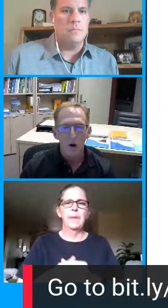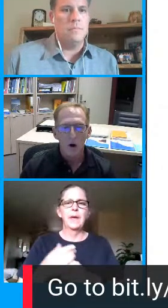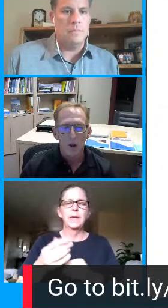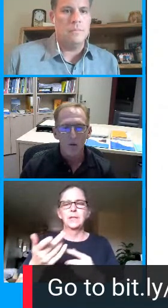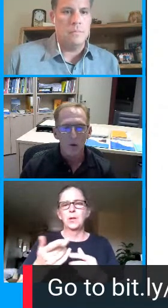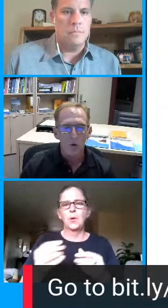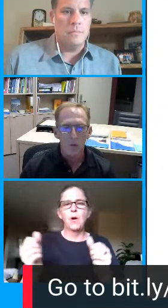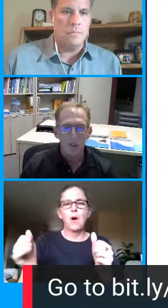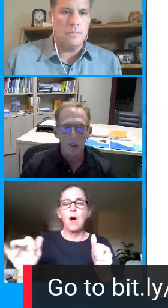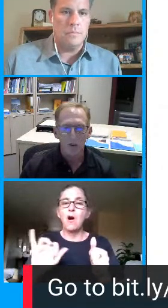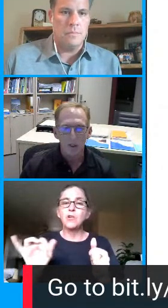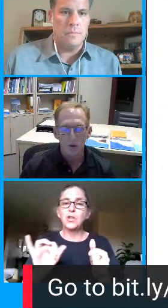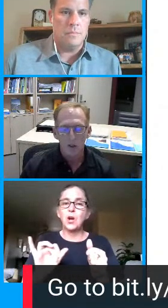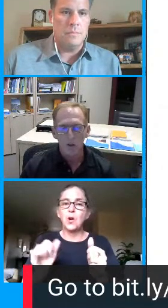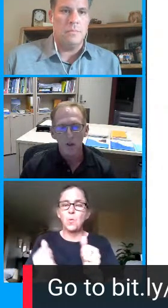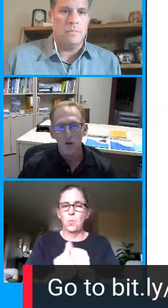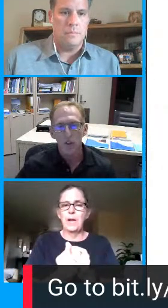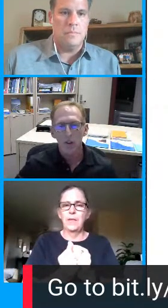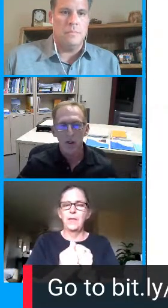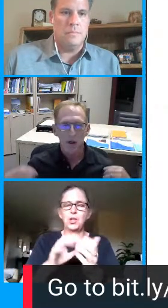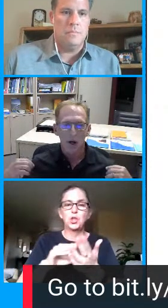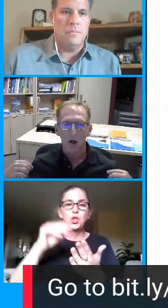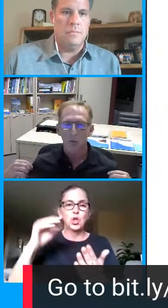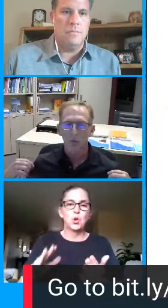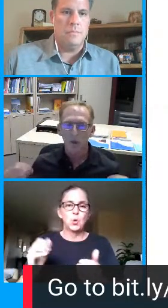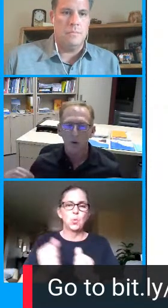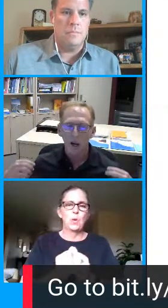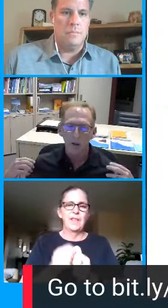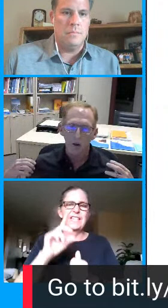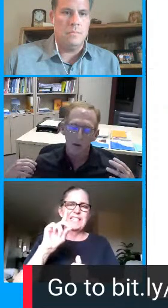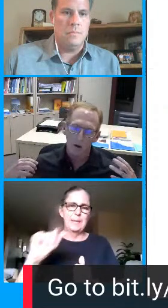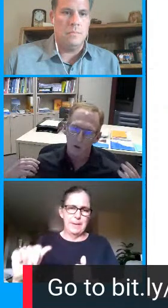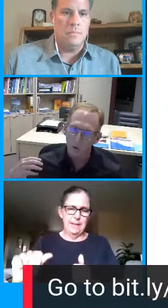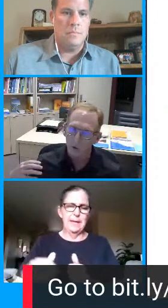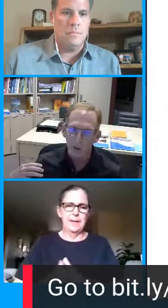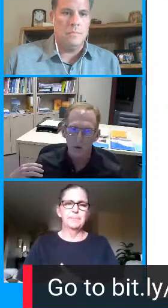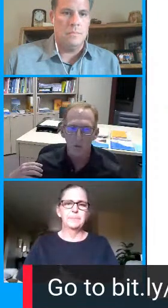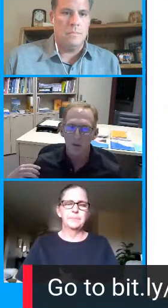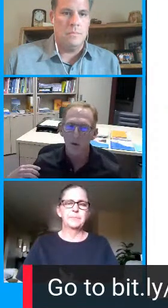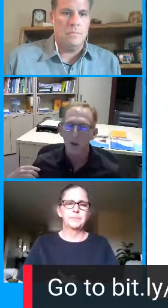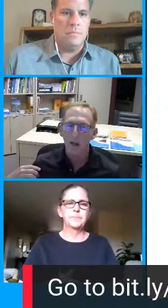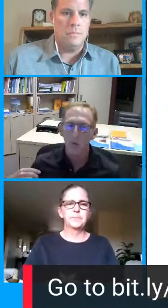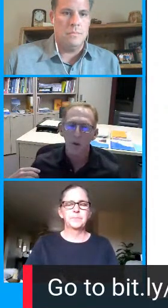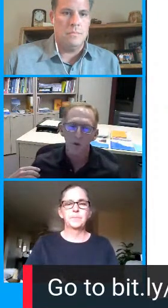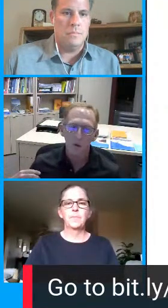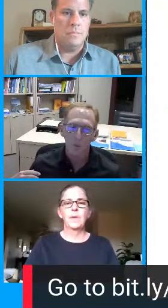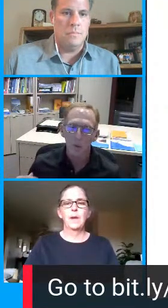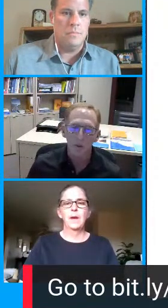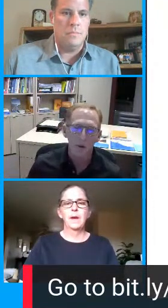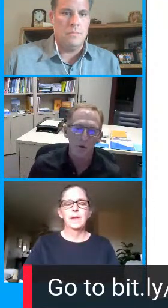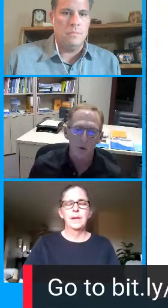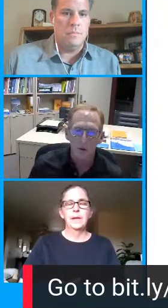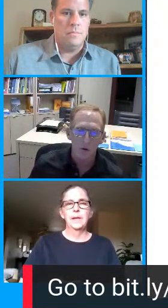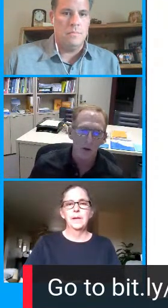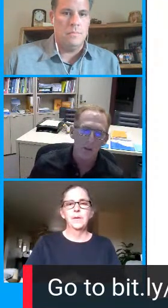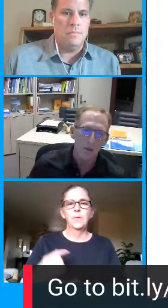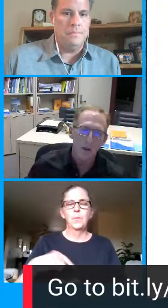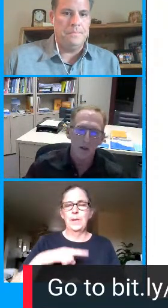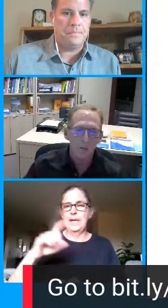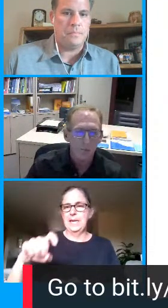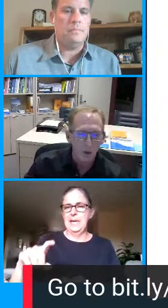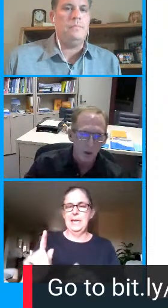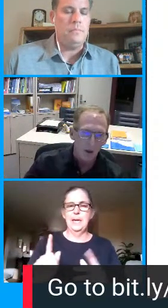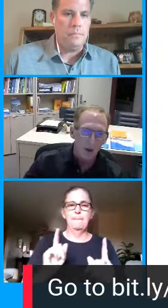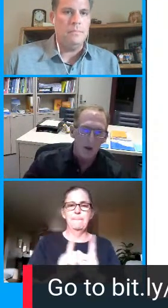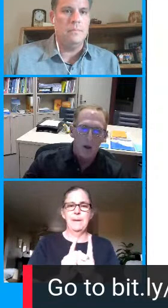so all of those have been intentionally intentionally designed our school schedules have been designed to be able to meet those needs throughout